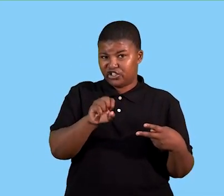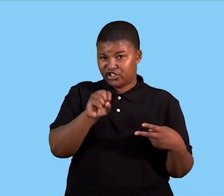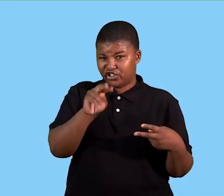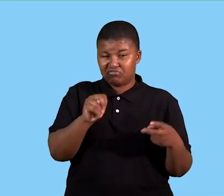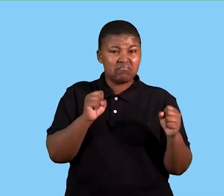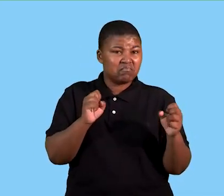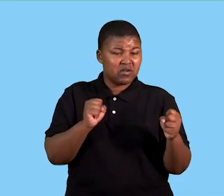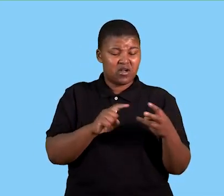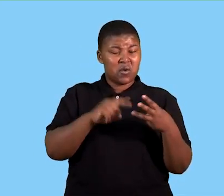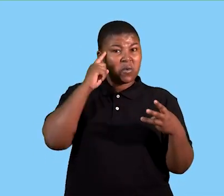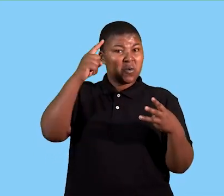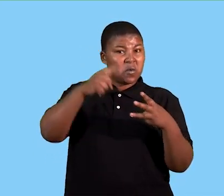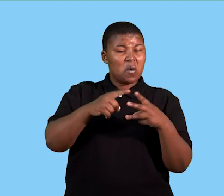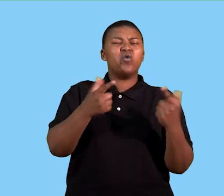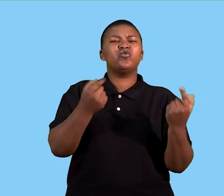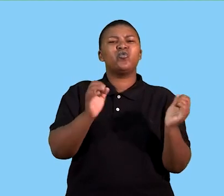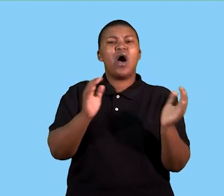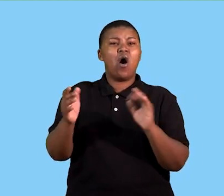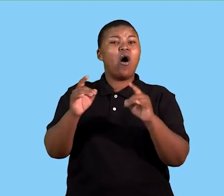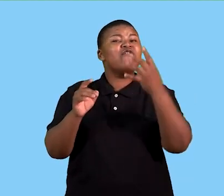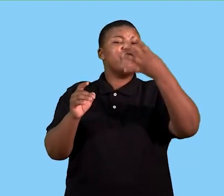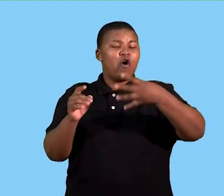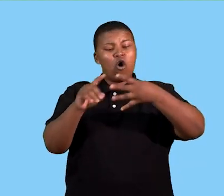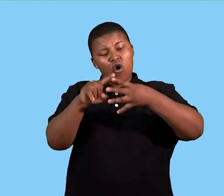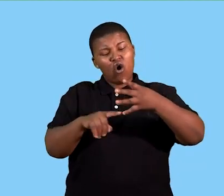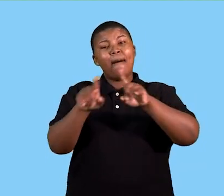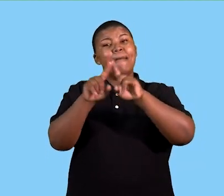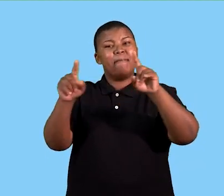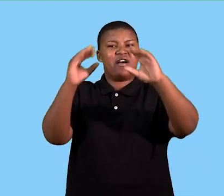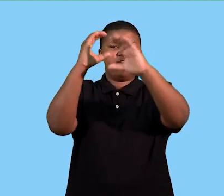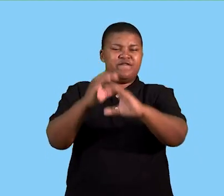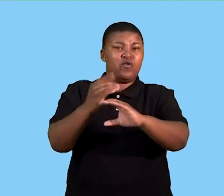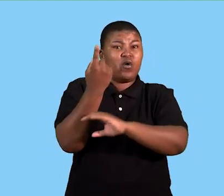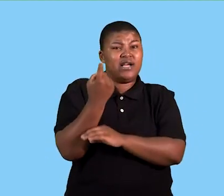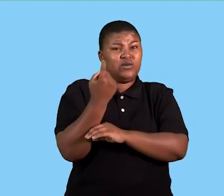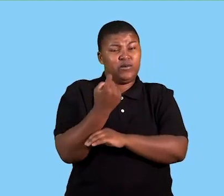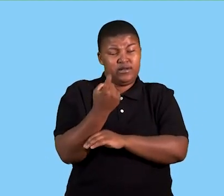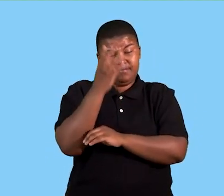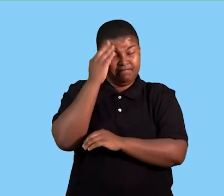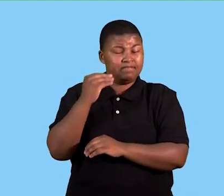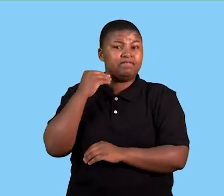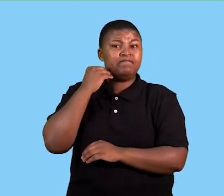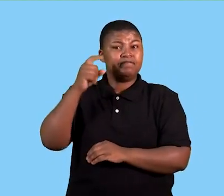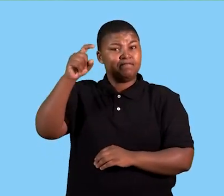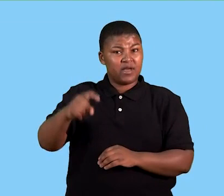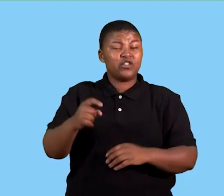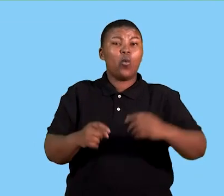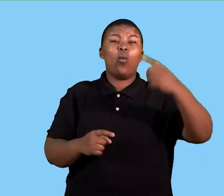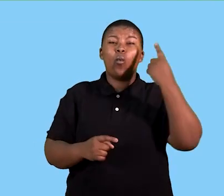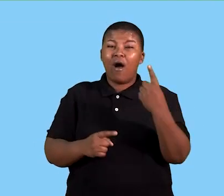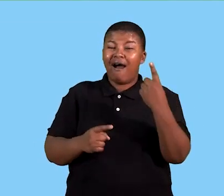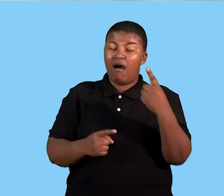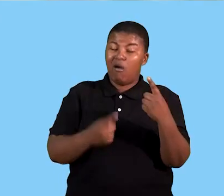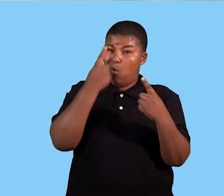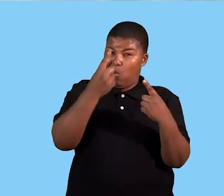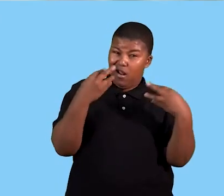goals are four concepts, but it's only one component. All right, so we have to remember that it's only one